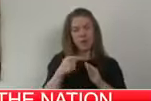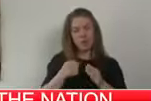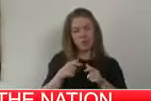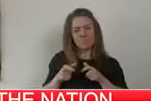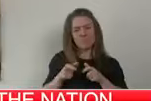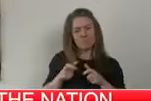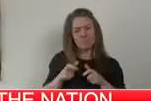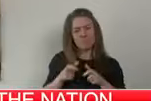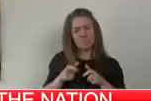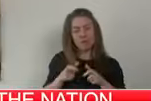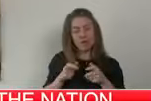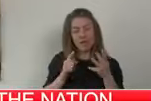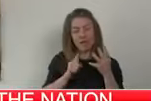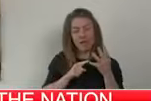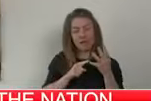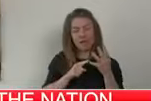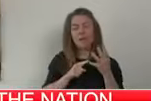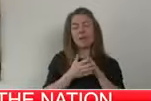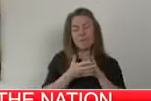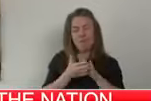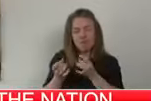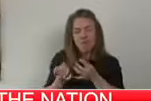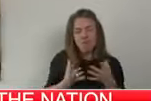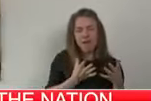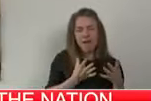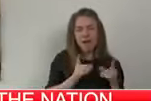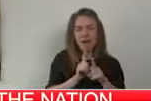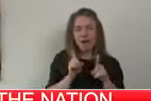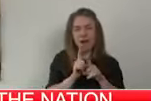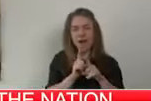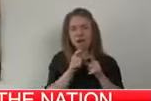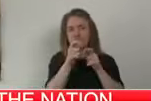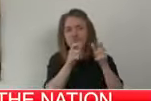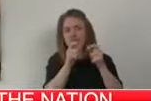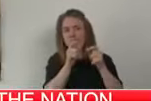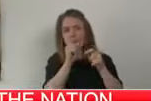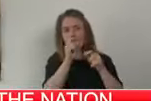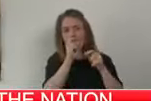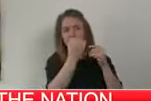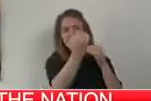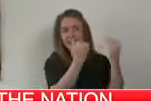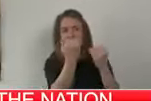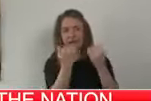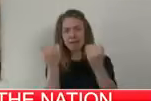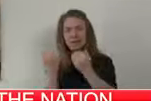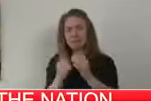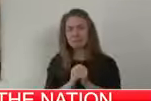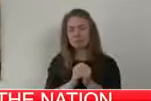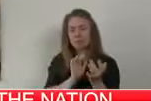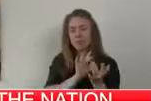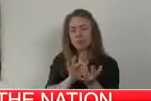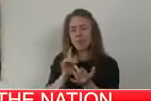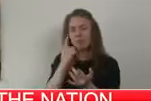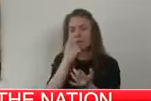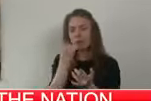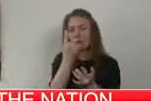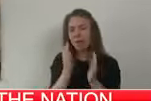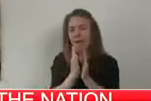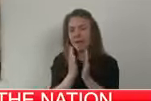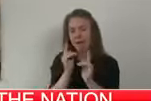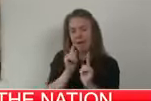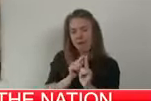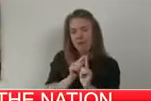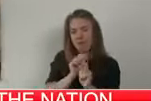this phase we prepare. The basics like border measures, contact tracing and cancelling mass gatherings